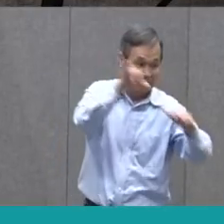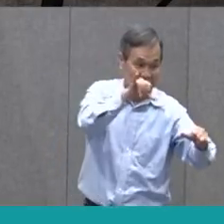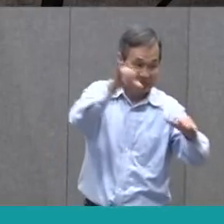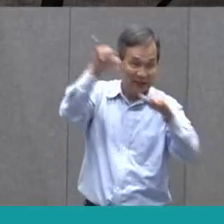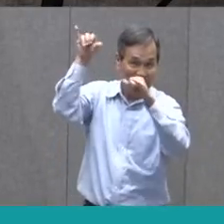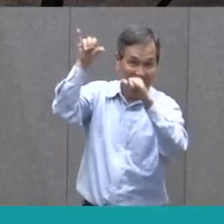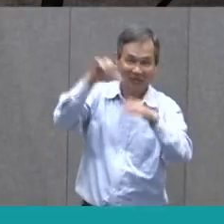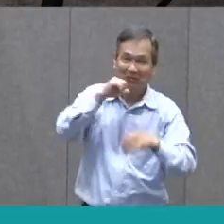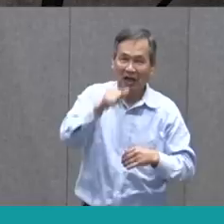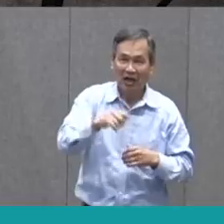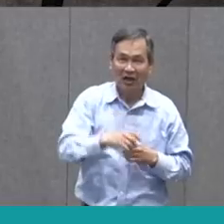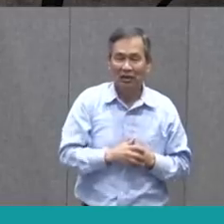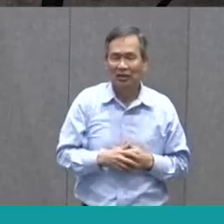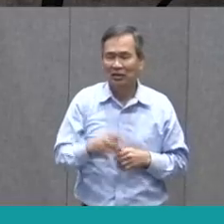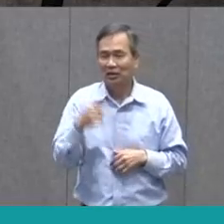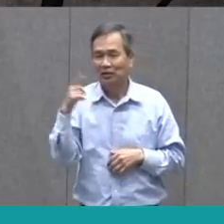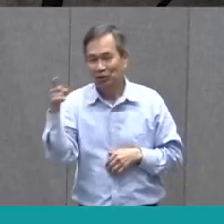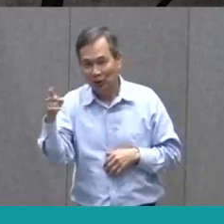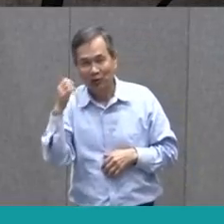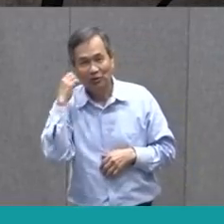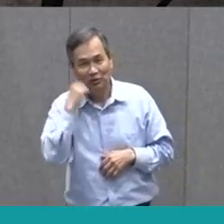She gets mad.